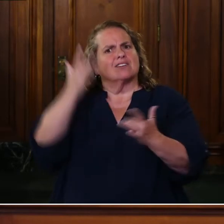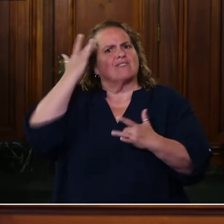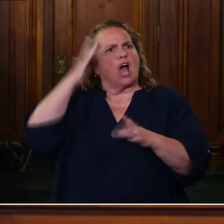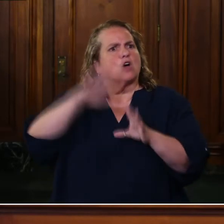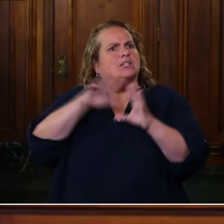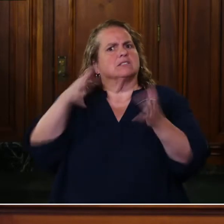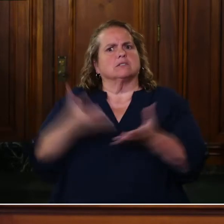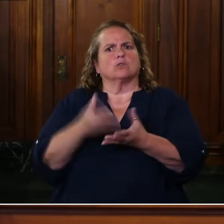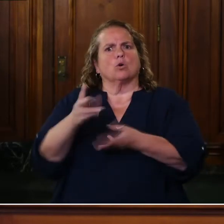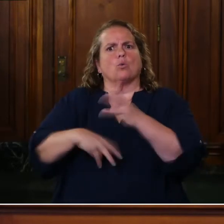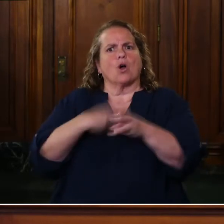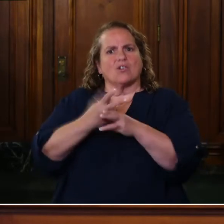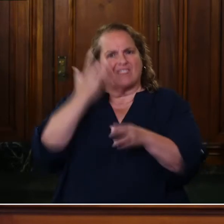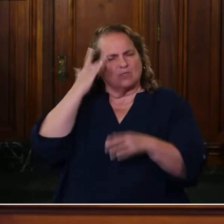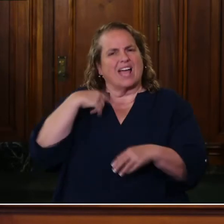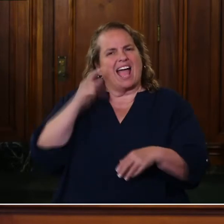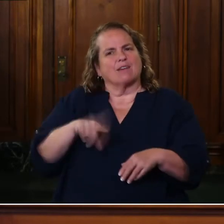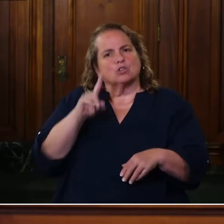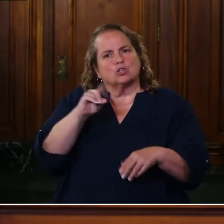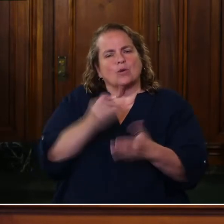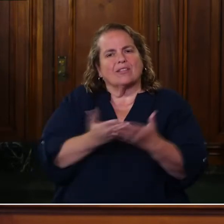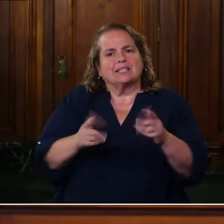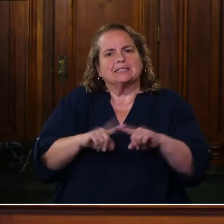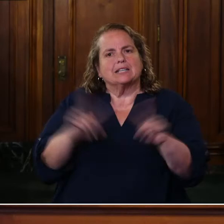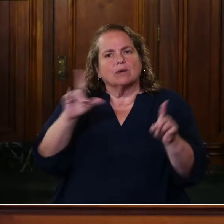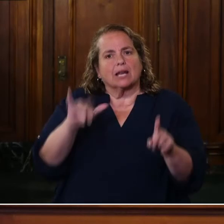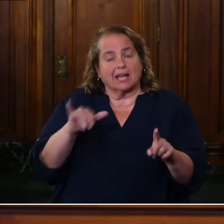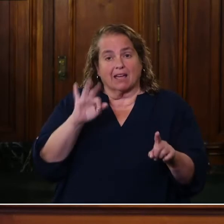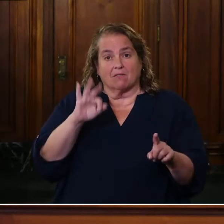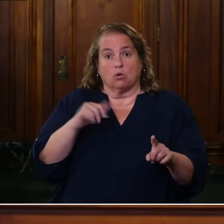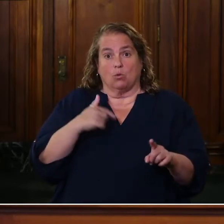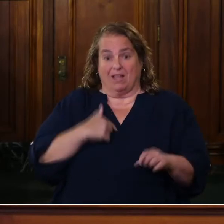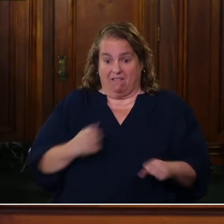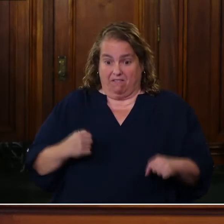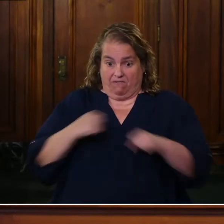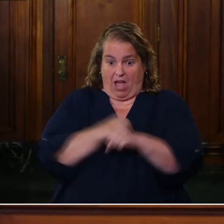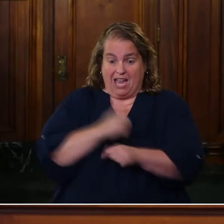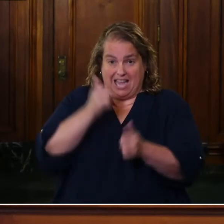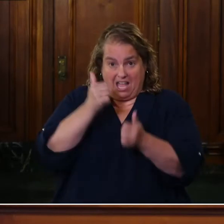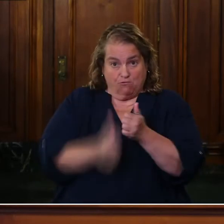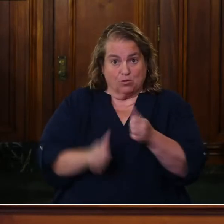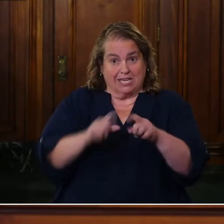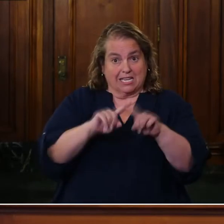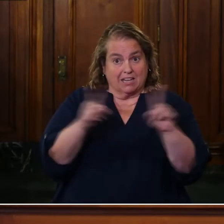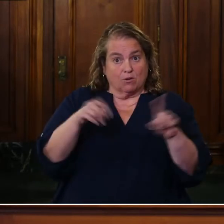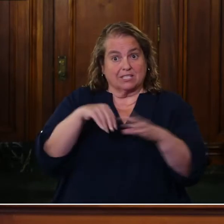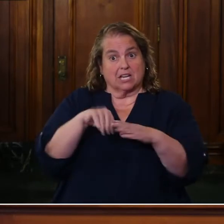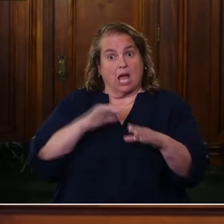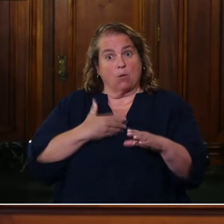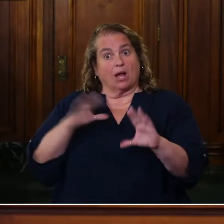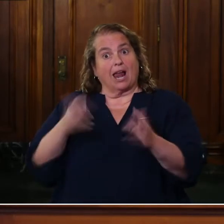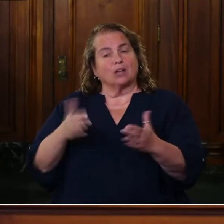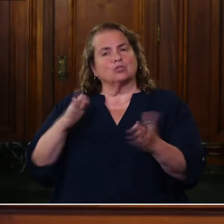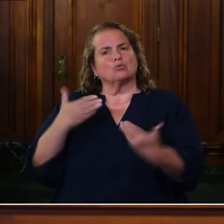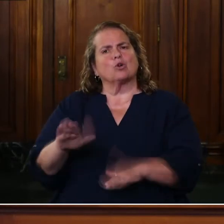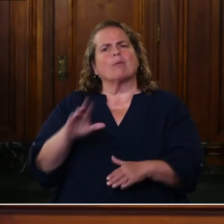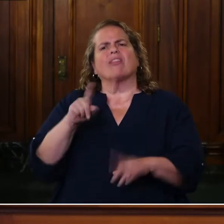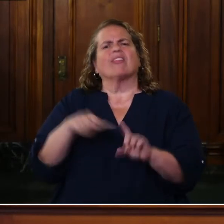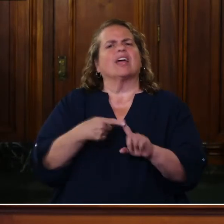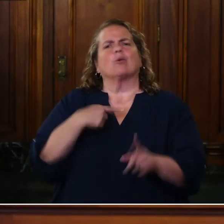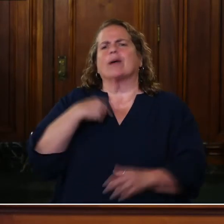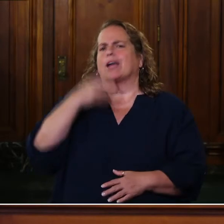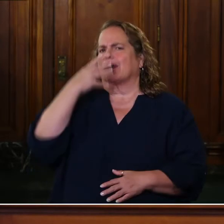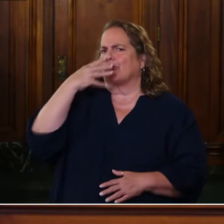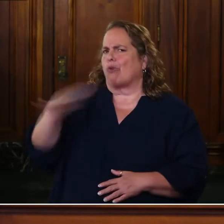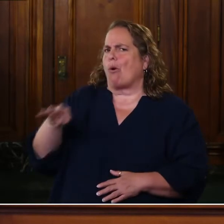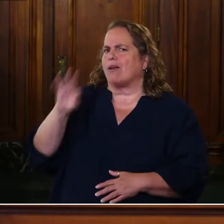we're gonna have to do some things differently. And if we fight every difference that there would be in our classrooms, then we're just ignoring the pandemic.